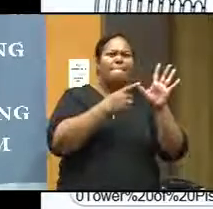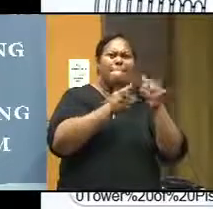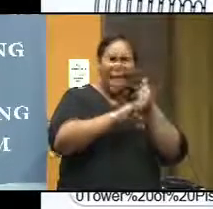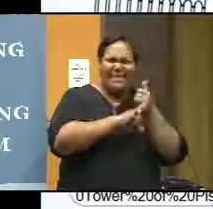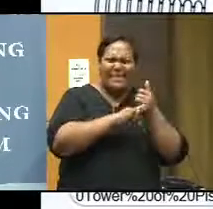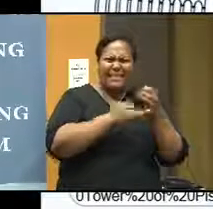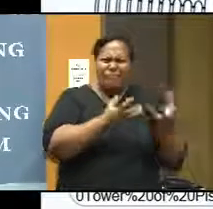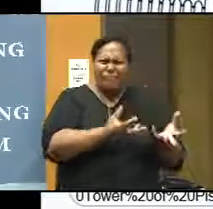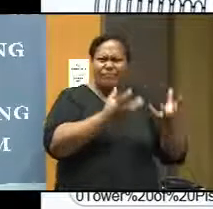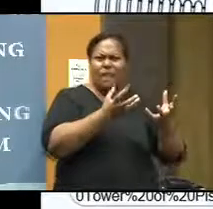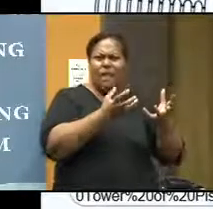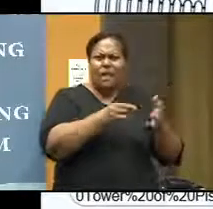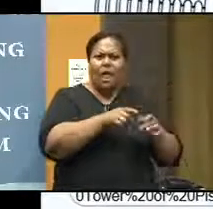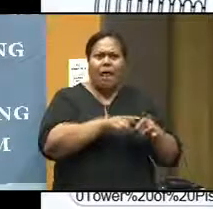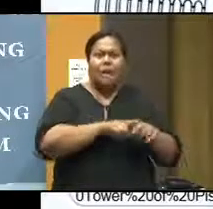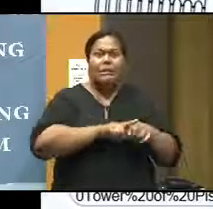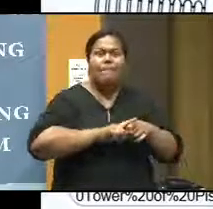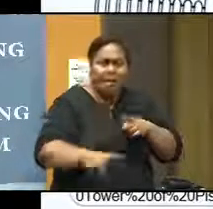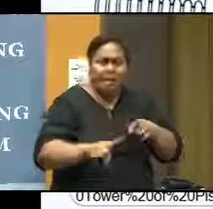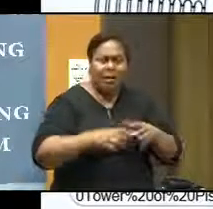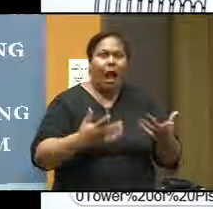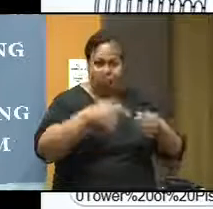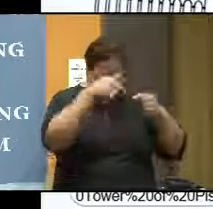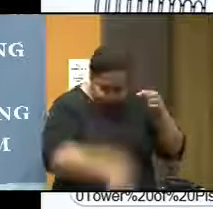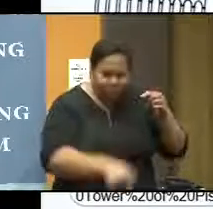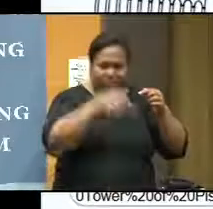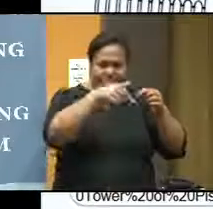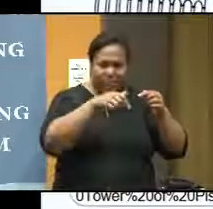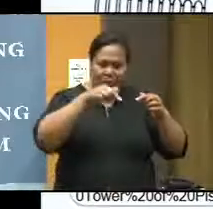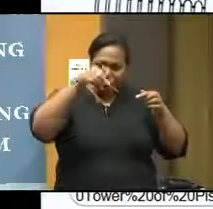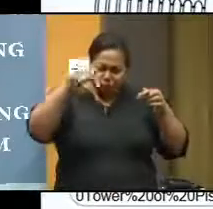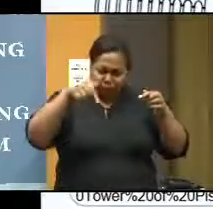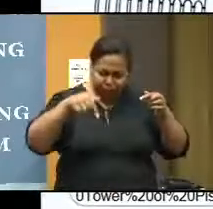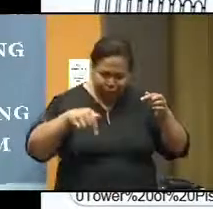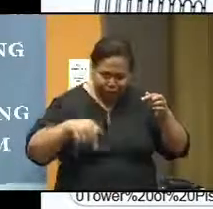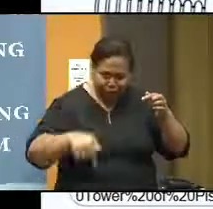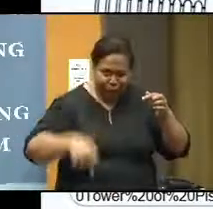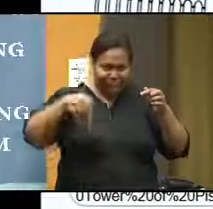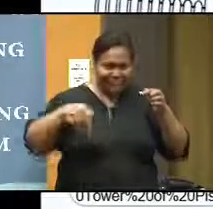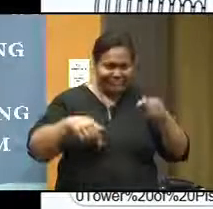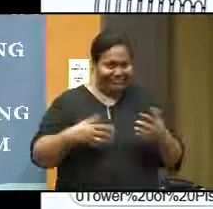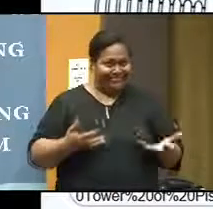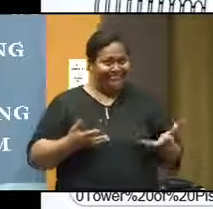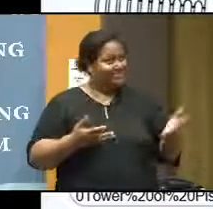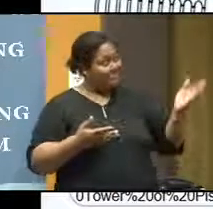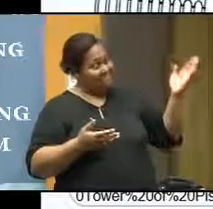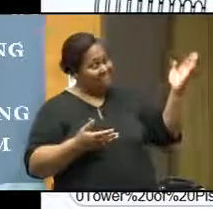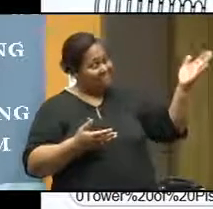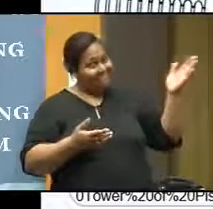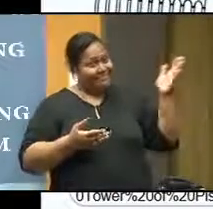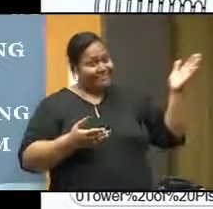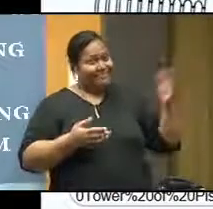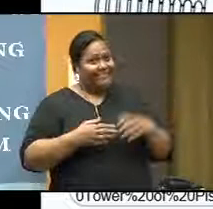fall with a constant speed or they fall constantly? Okay. So, before